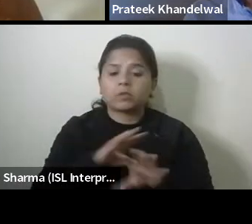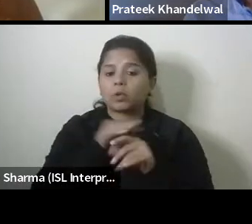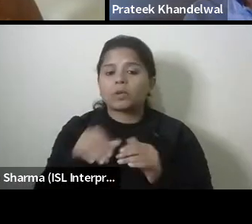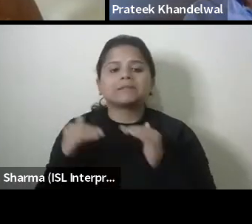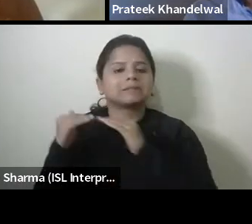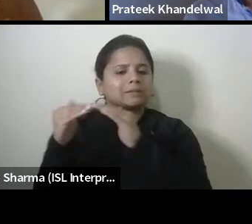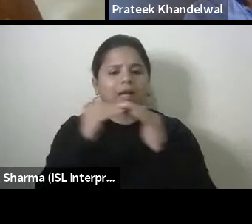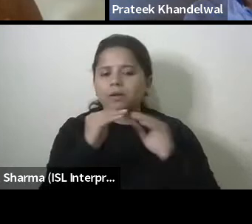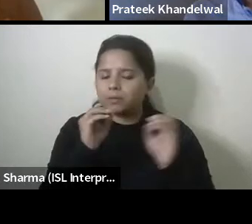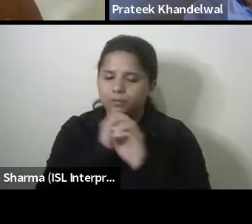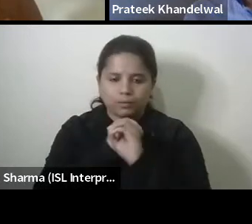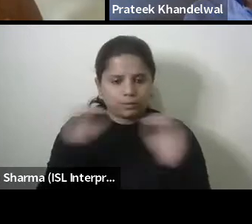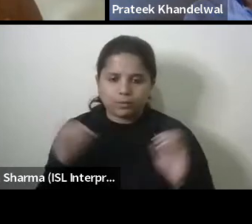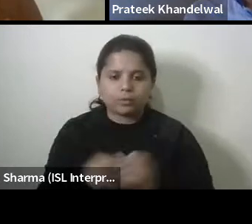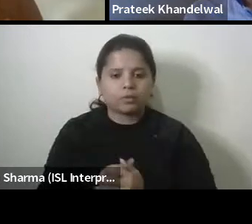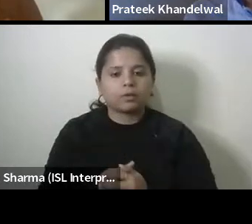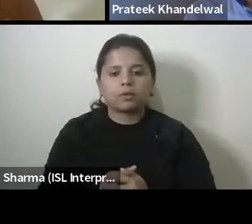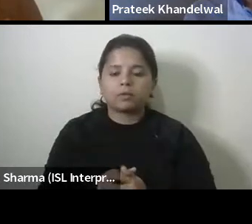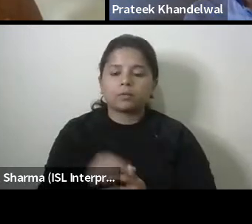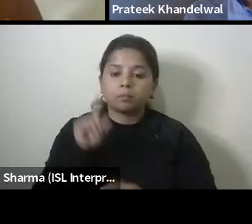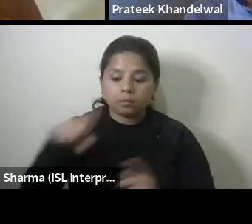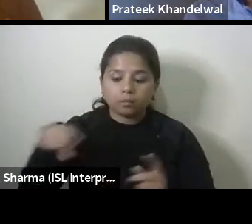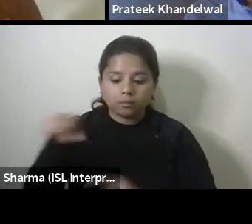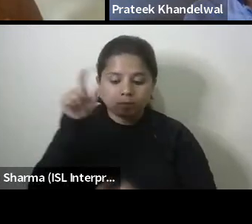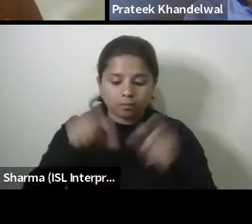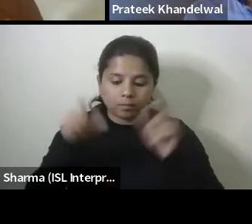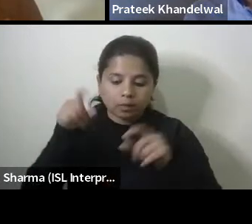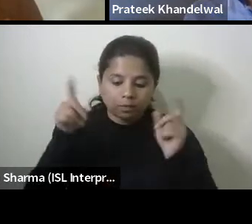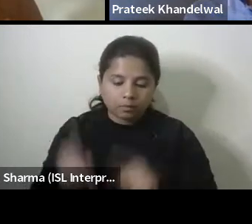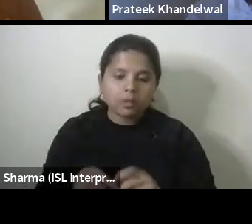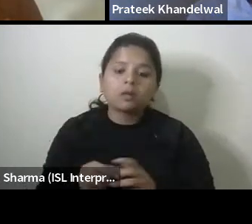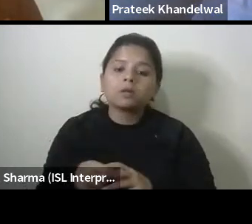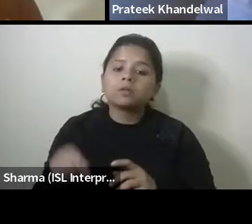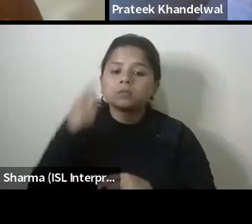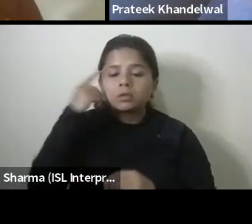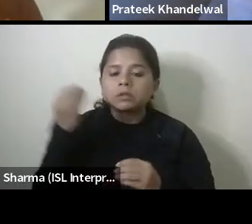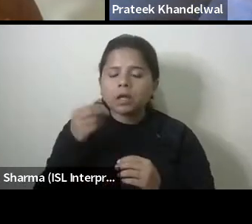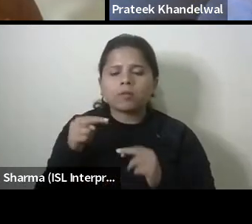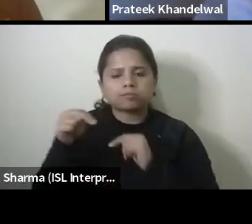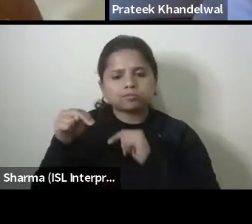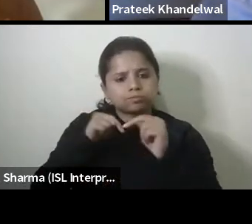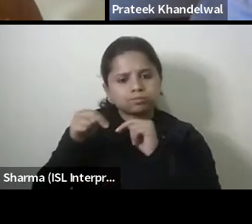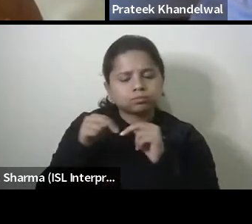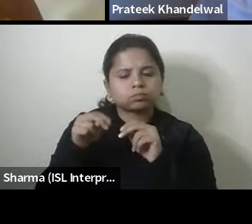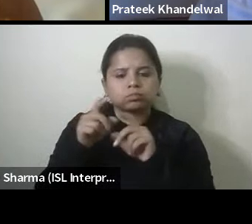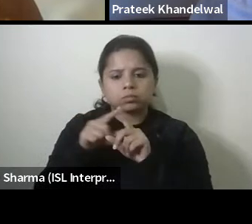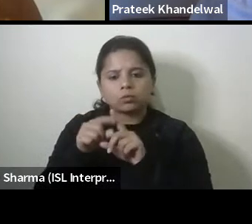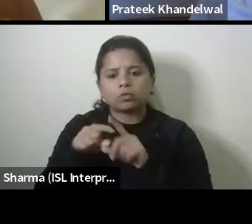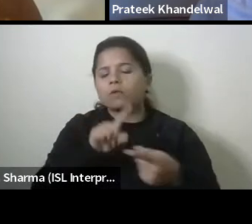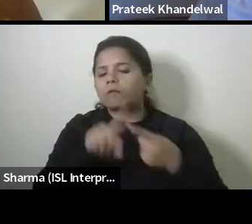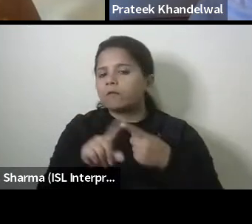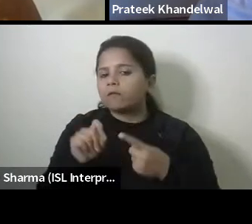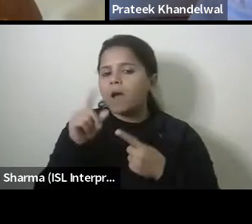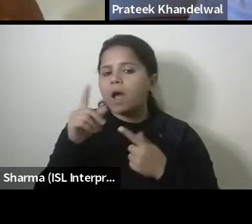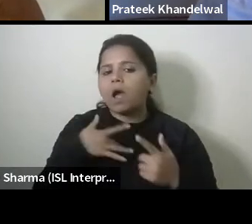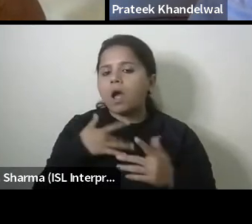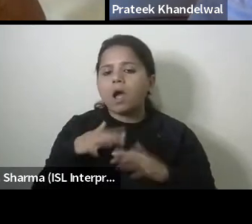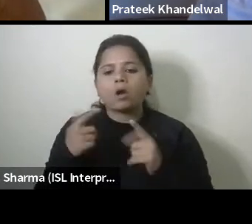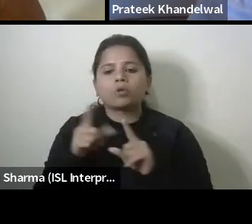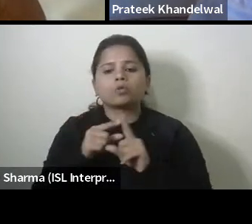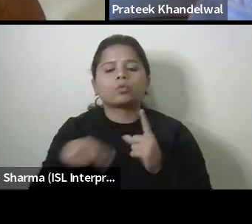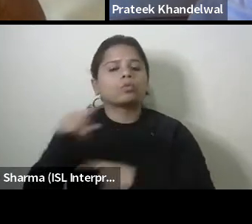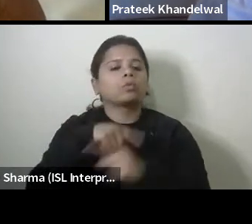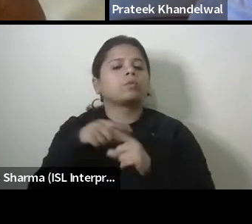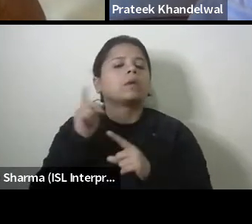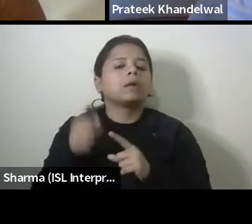what i'm saying is somebody has to you know kind of negotiate that first off and you know put something